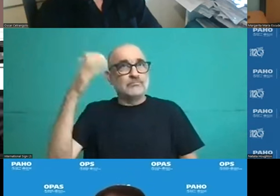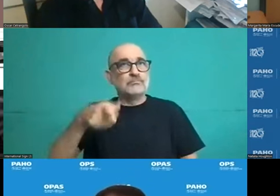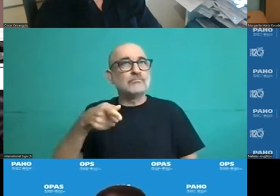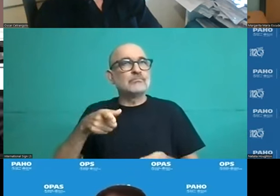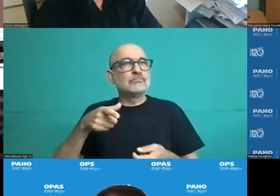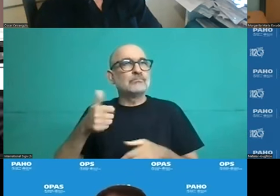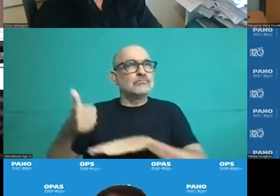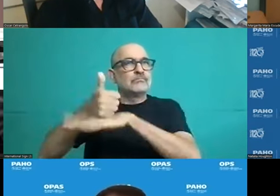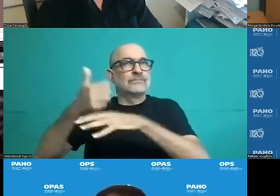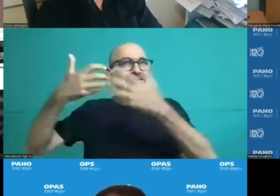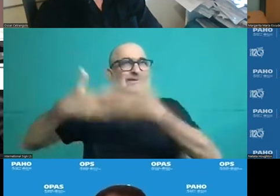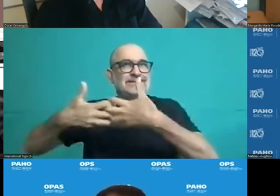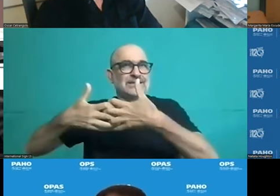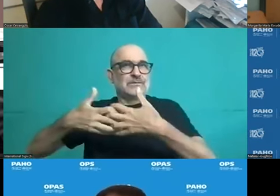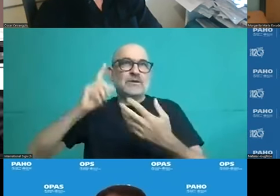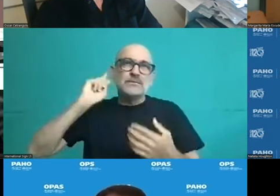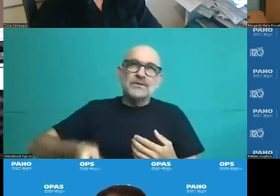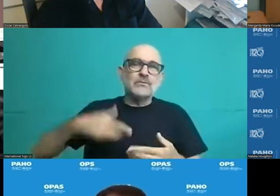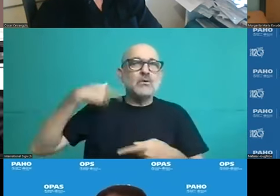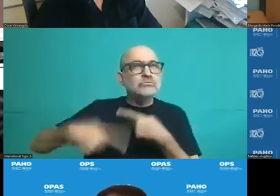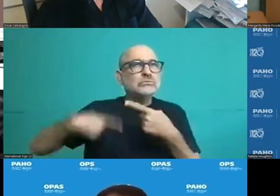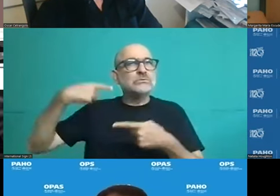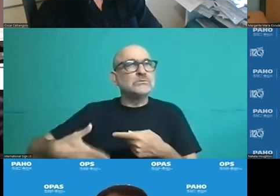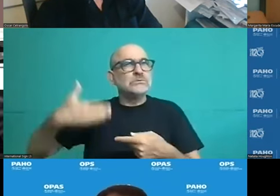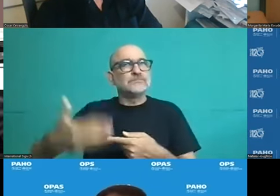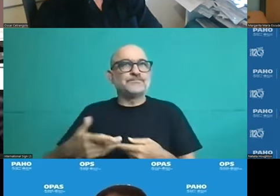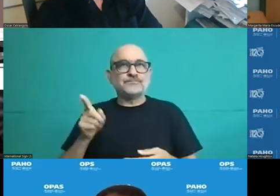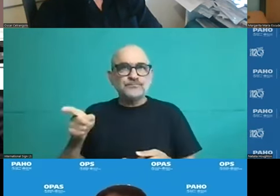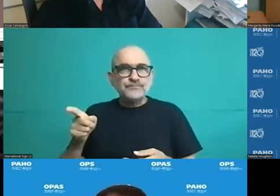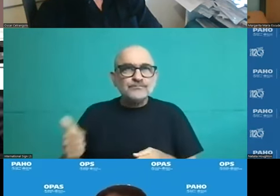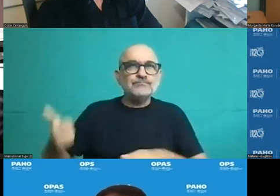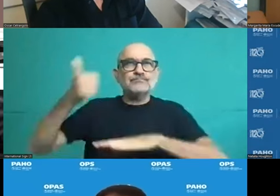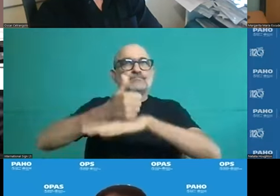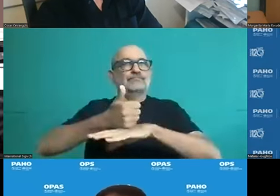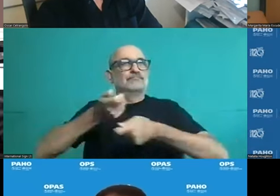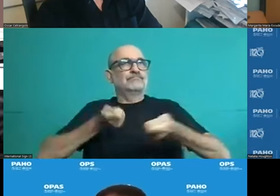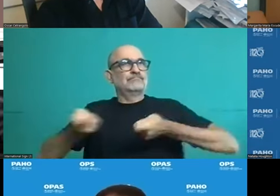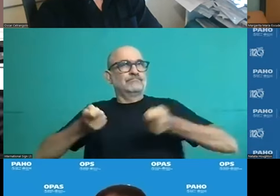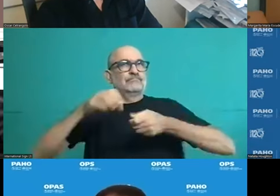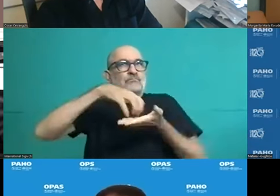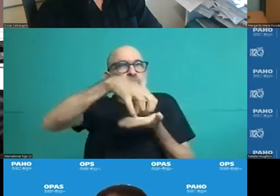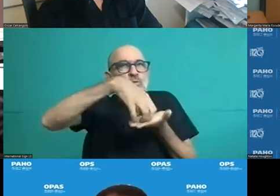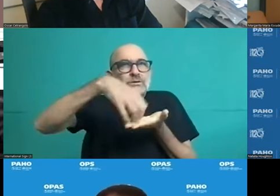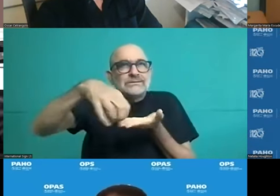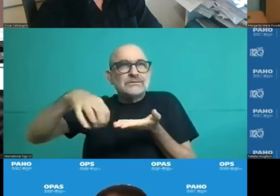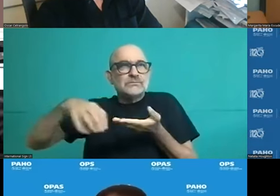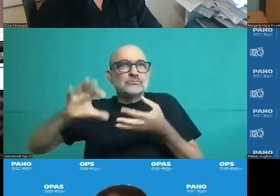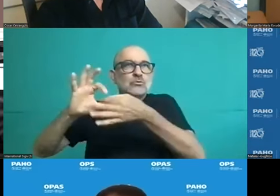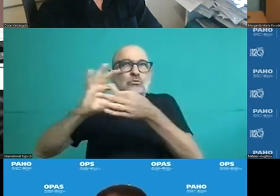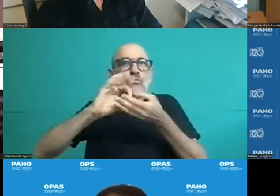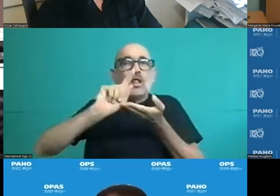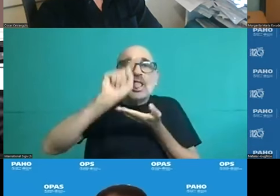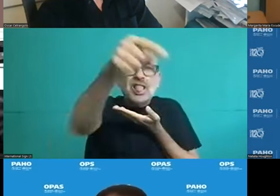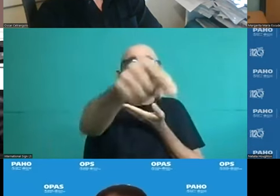and vulnerable municipalities will be provided with health services so that people there